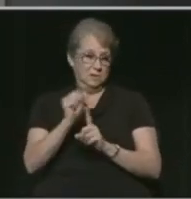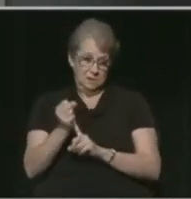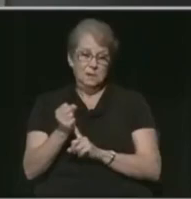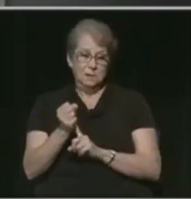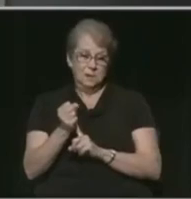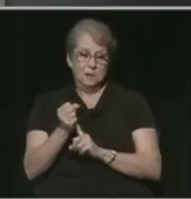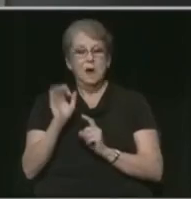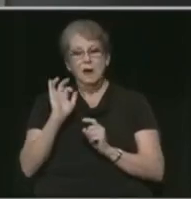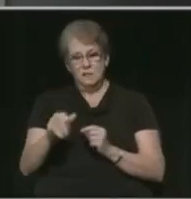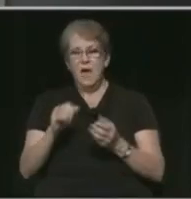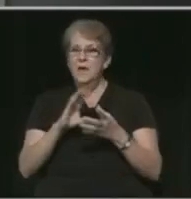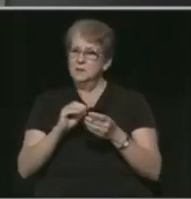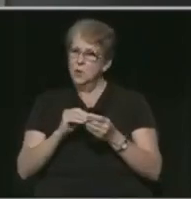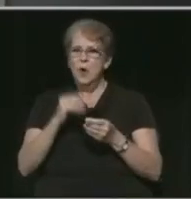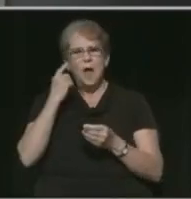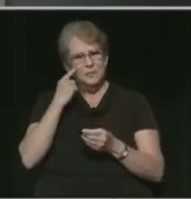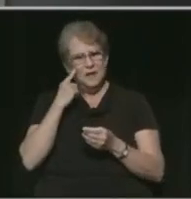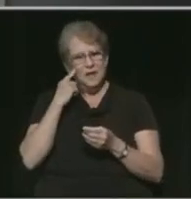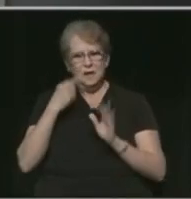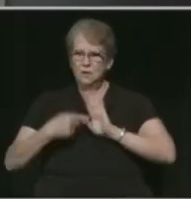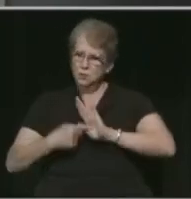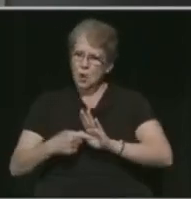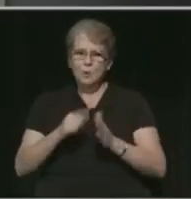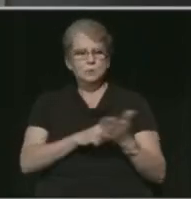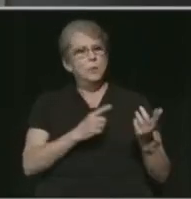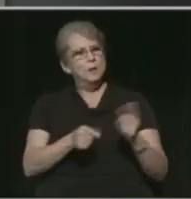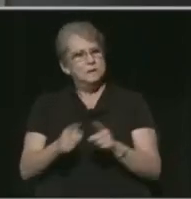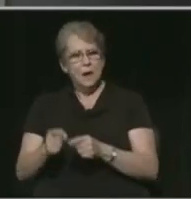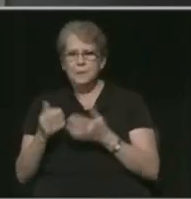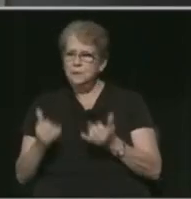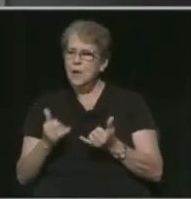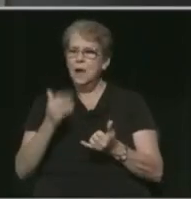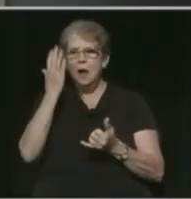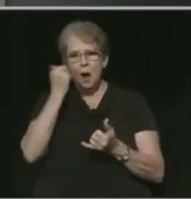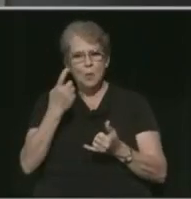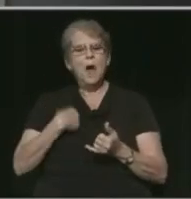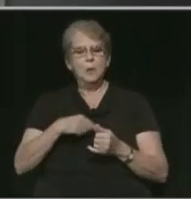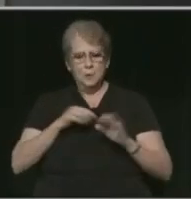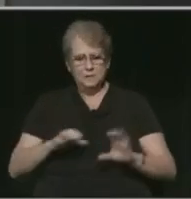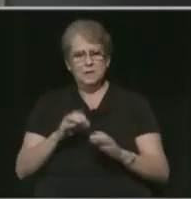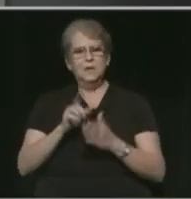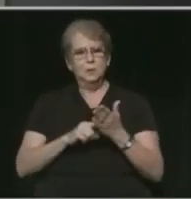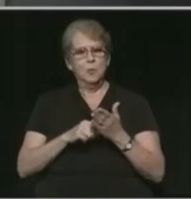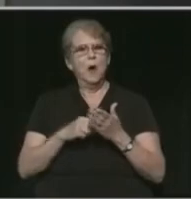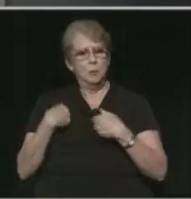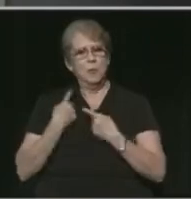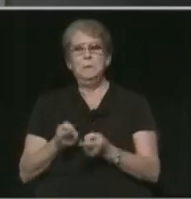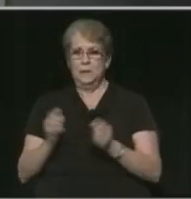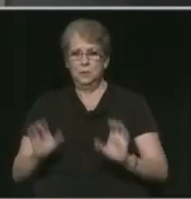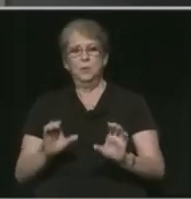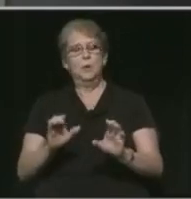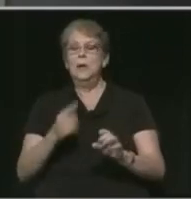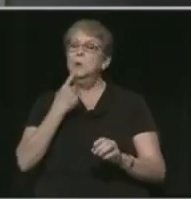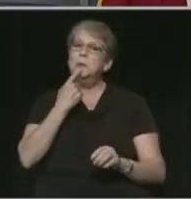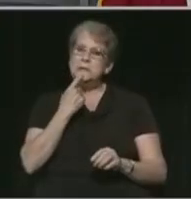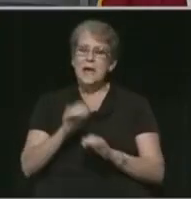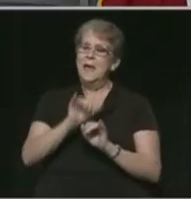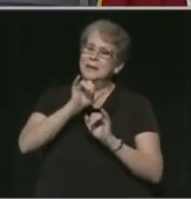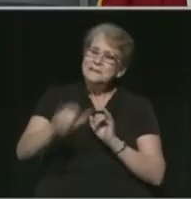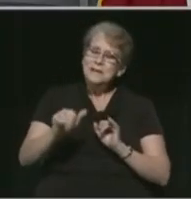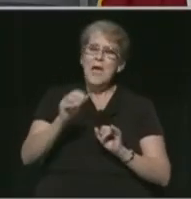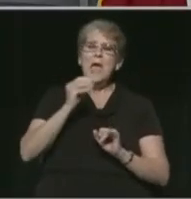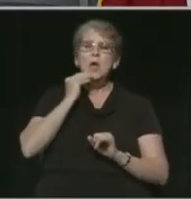I think, brings a face to what's happening today and why we did what we did when we stayed at home,